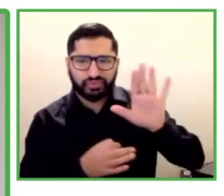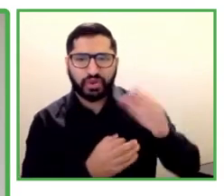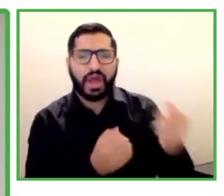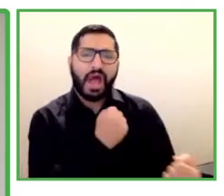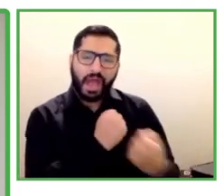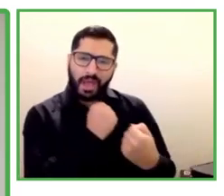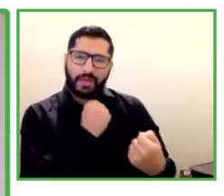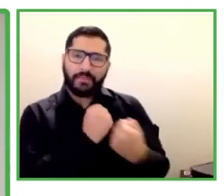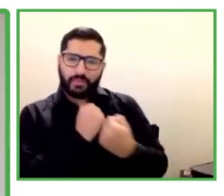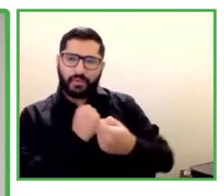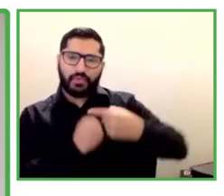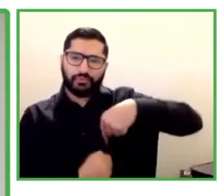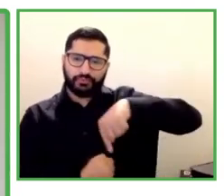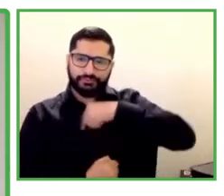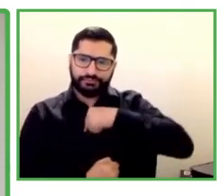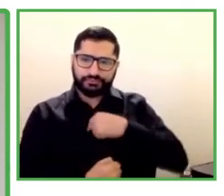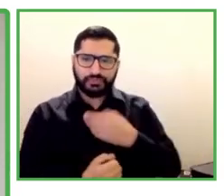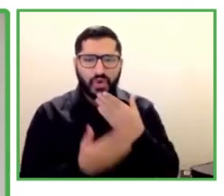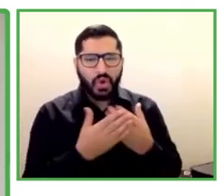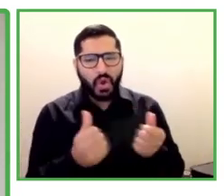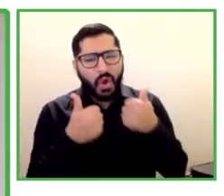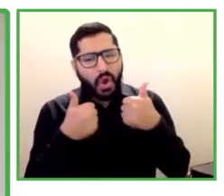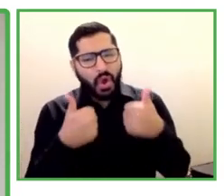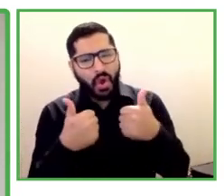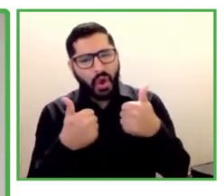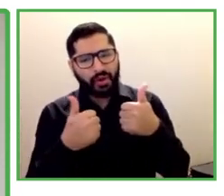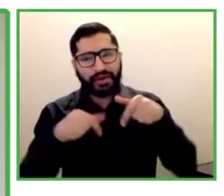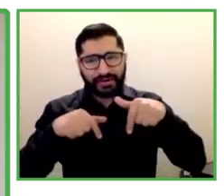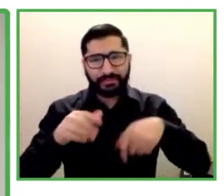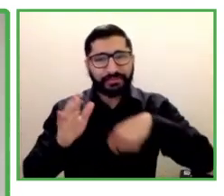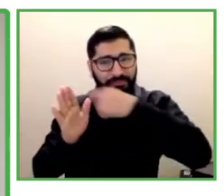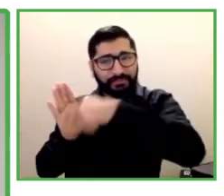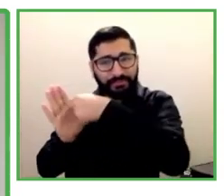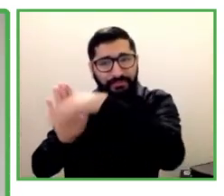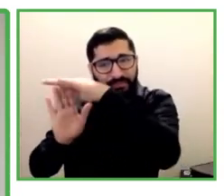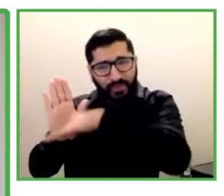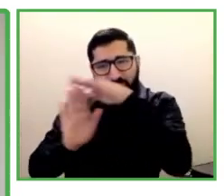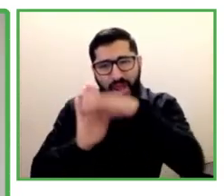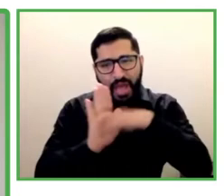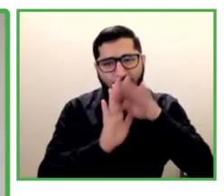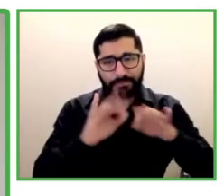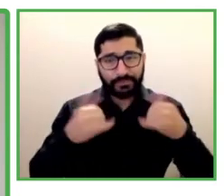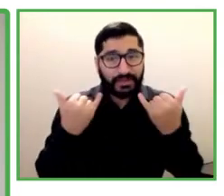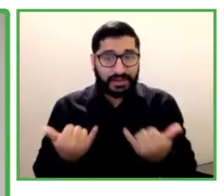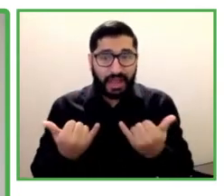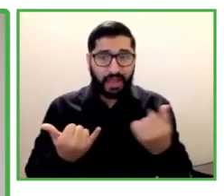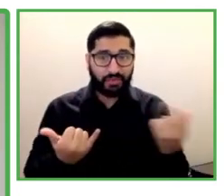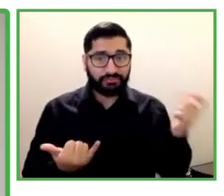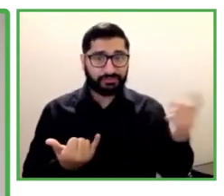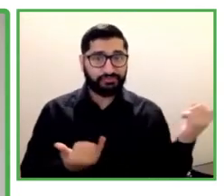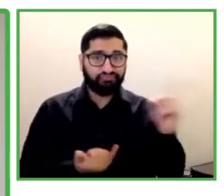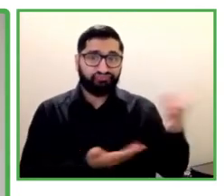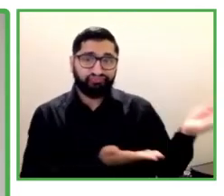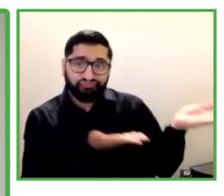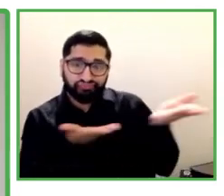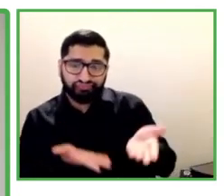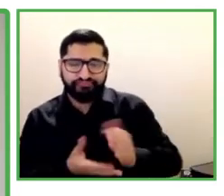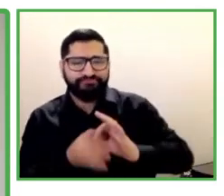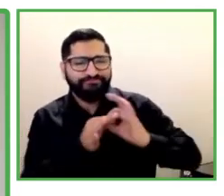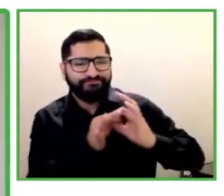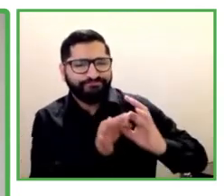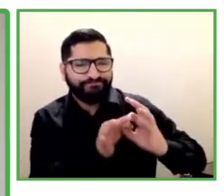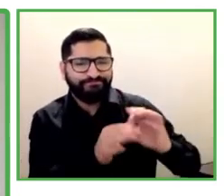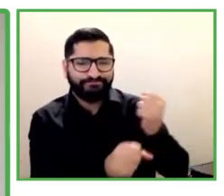Let me now welcome another dear partner of this program and someone most of you will probably know as well,